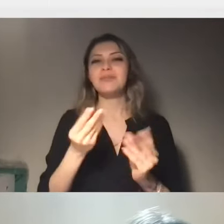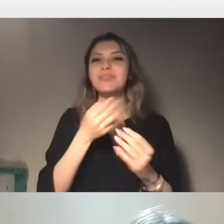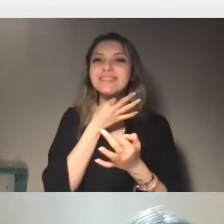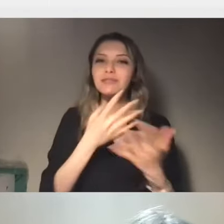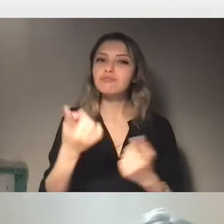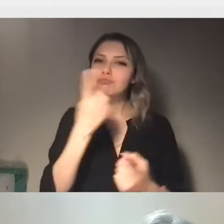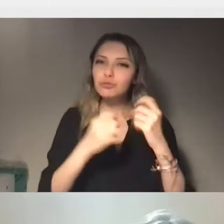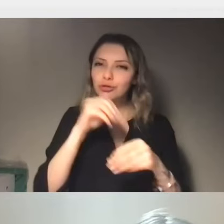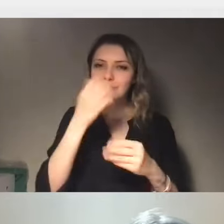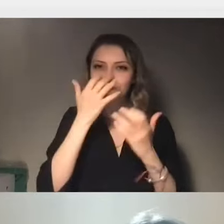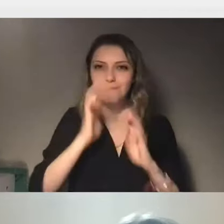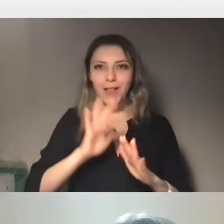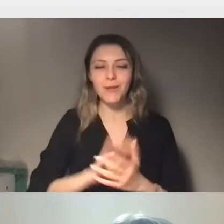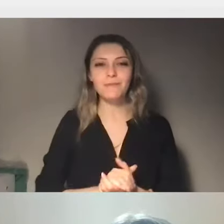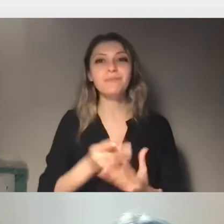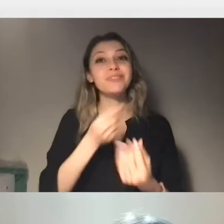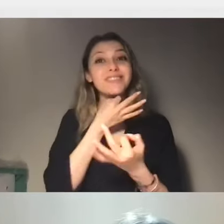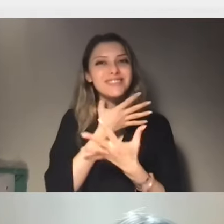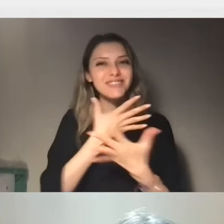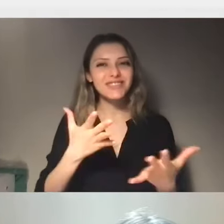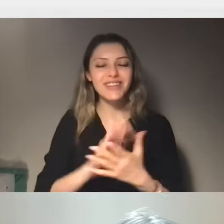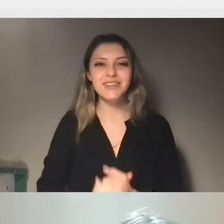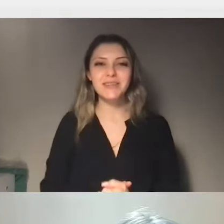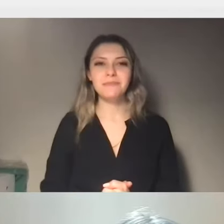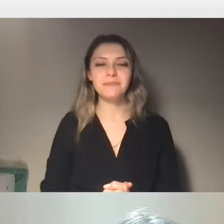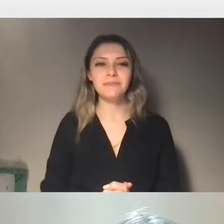Thank you, Nicoletta. Farai, the floor is yours.